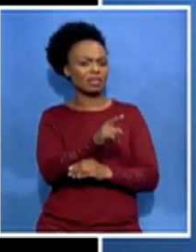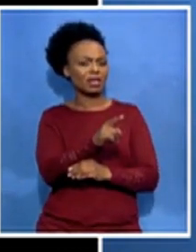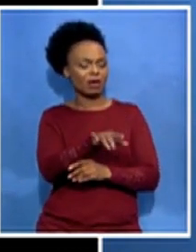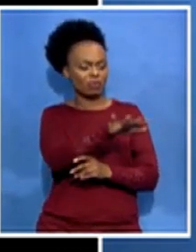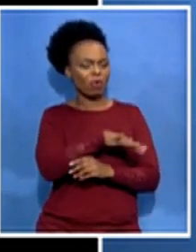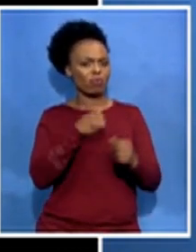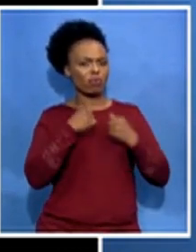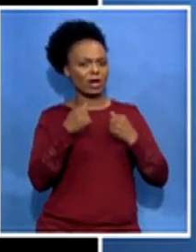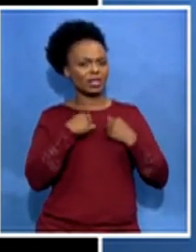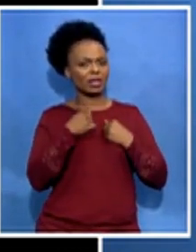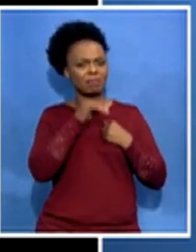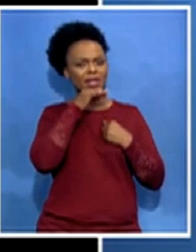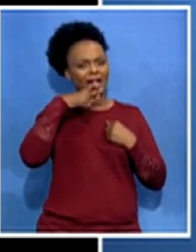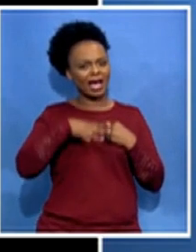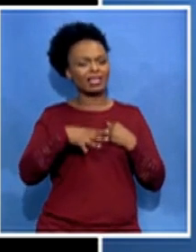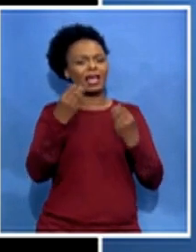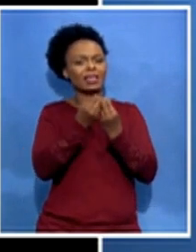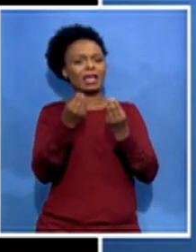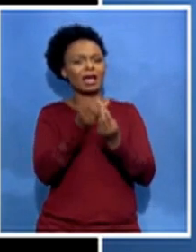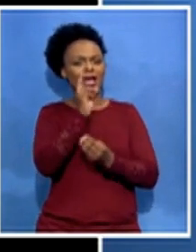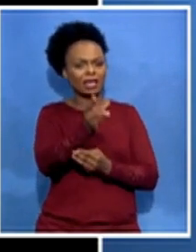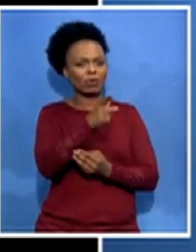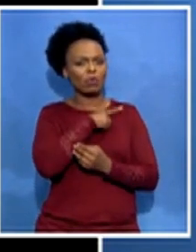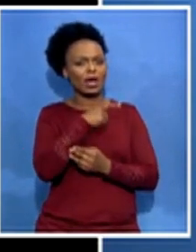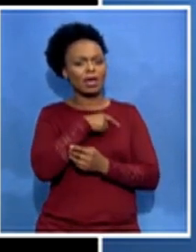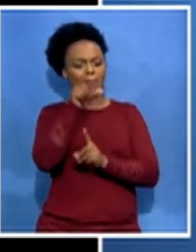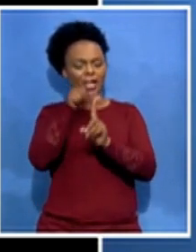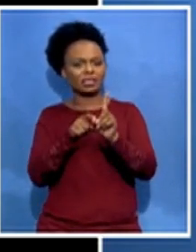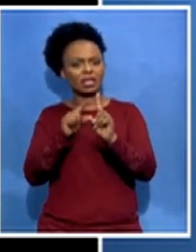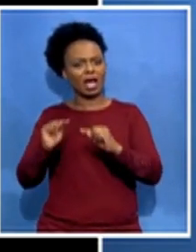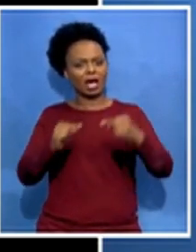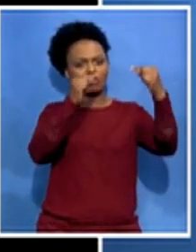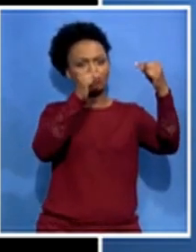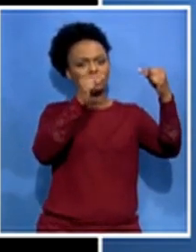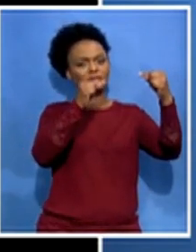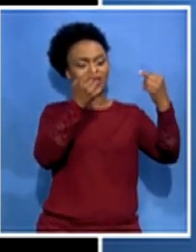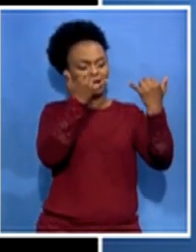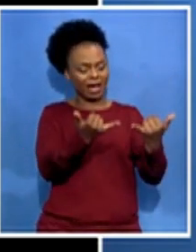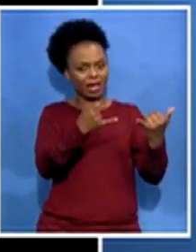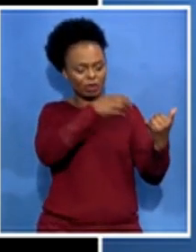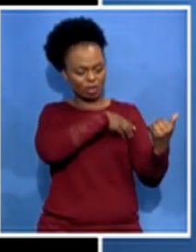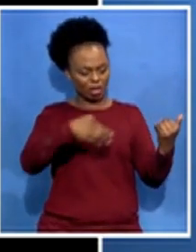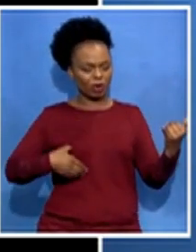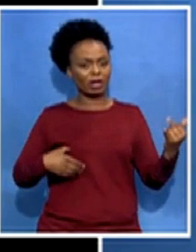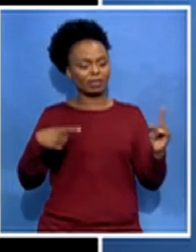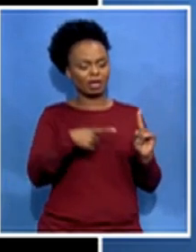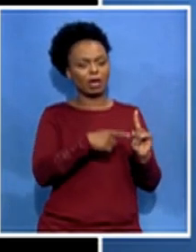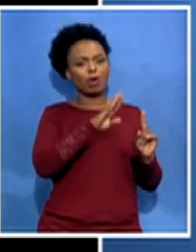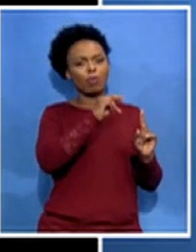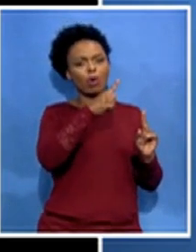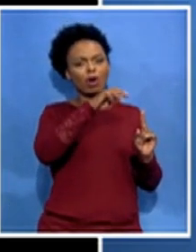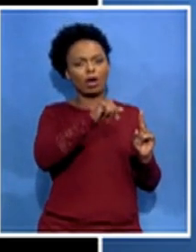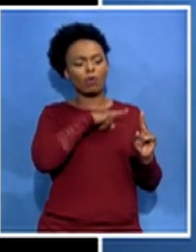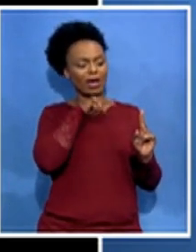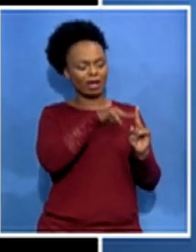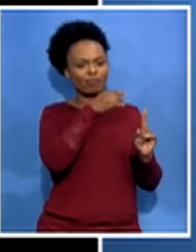accusing the current president president paul kagame that he is not actually addressing the problems of the past but